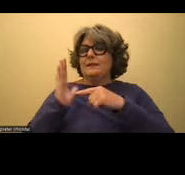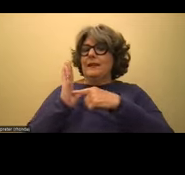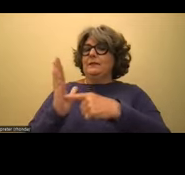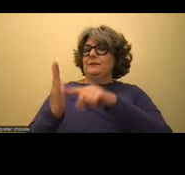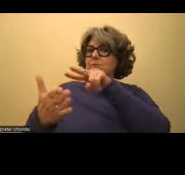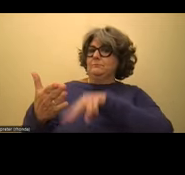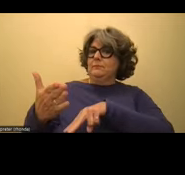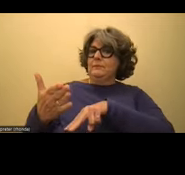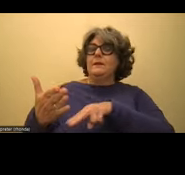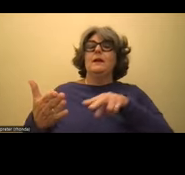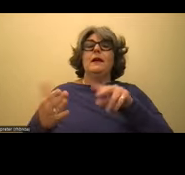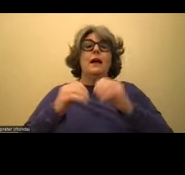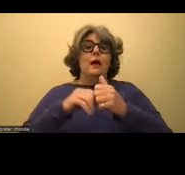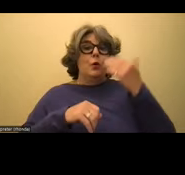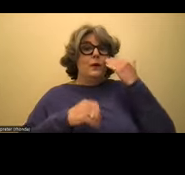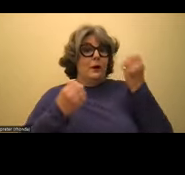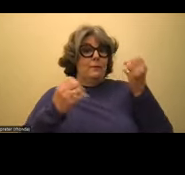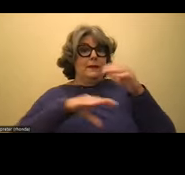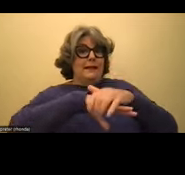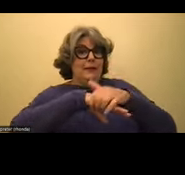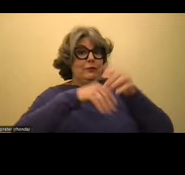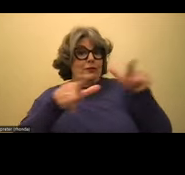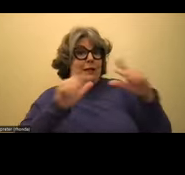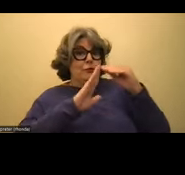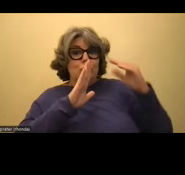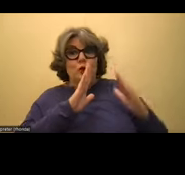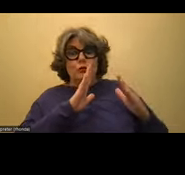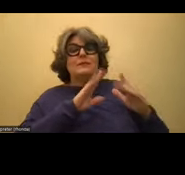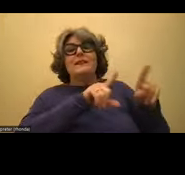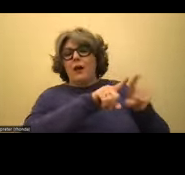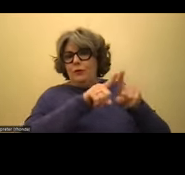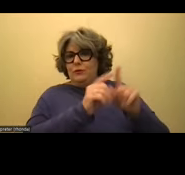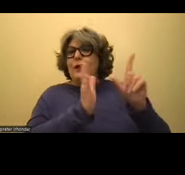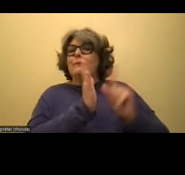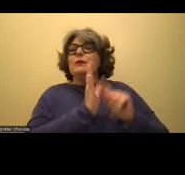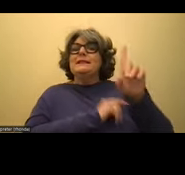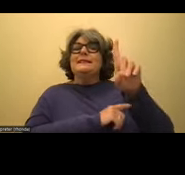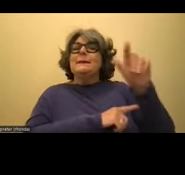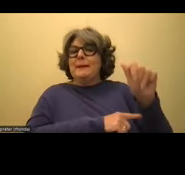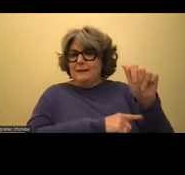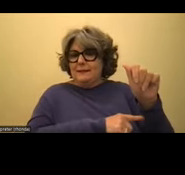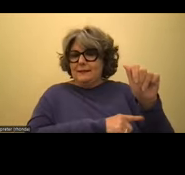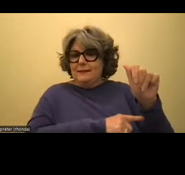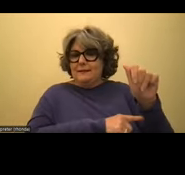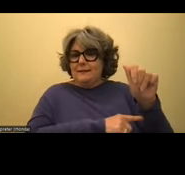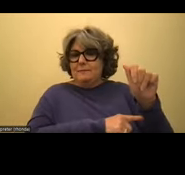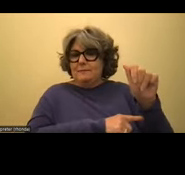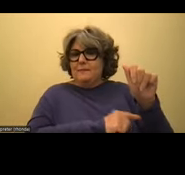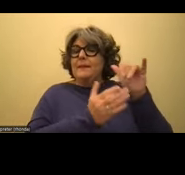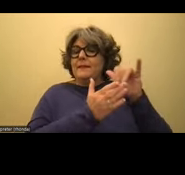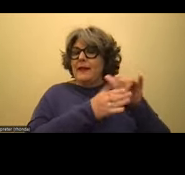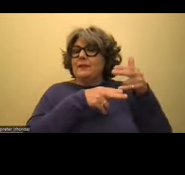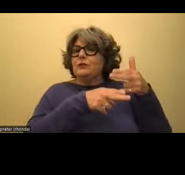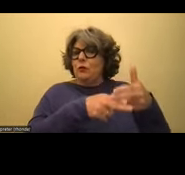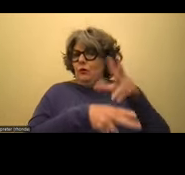them. We do, however, know there are a lot of English language learners who also have print disabilities, and we want to make sure that that is something that is considered